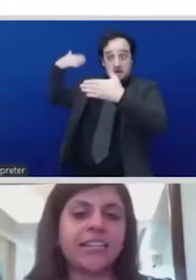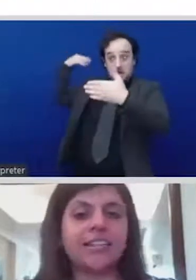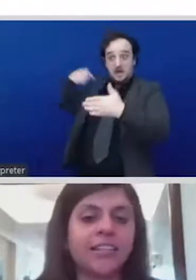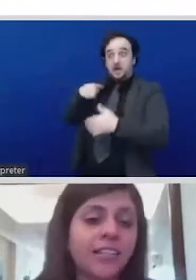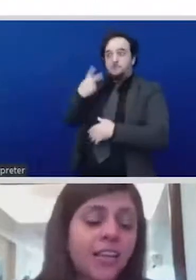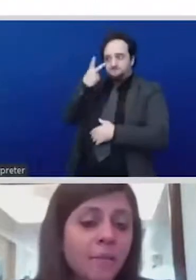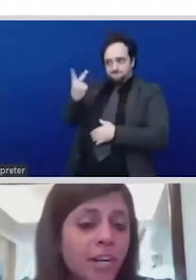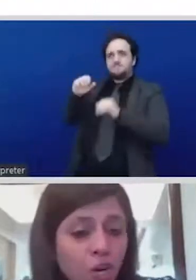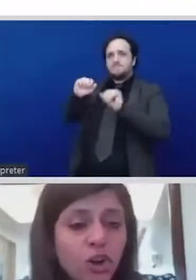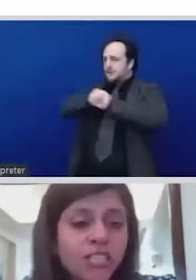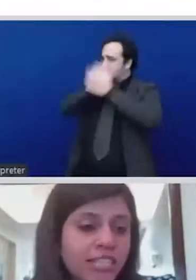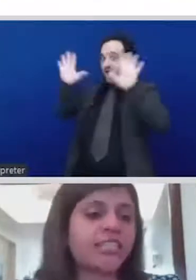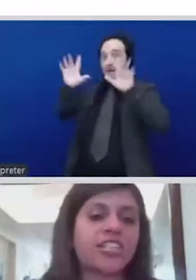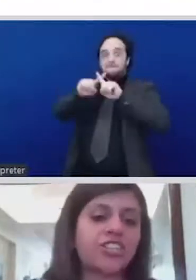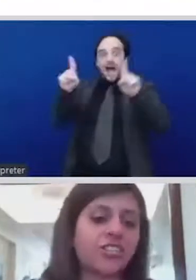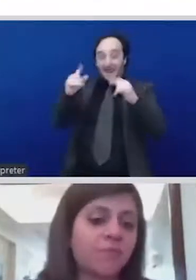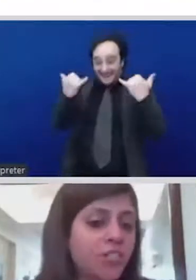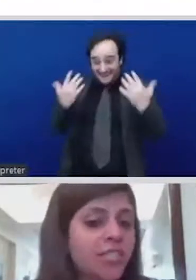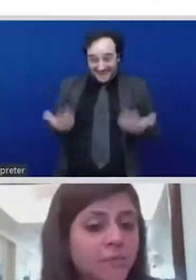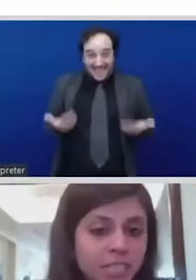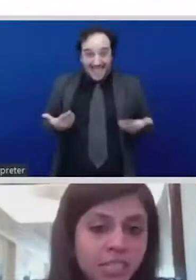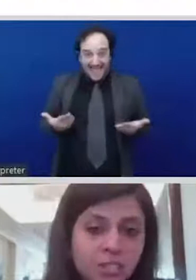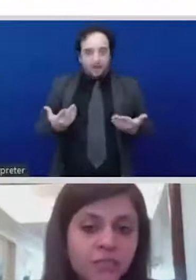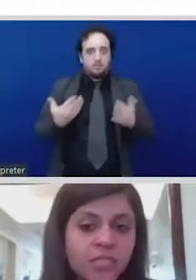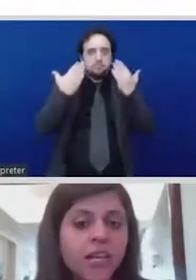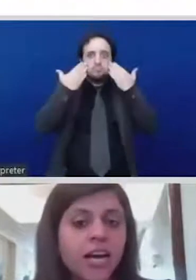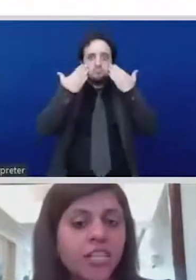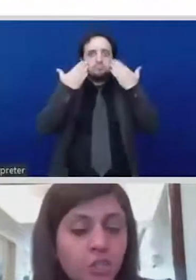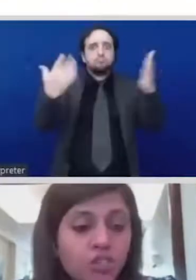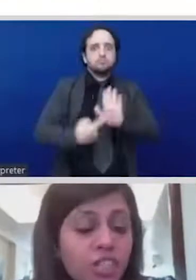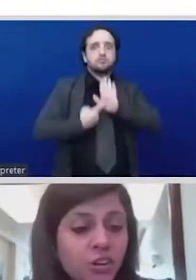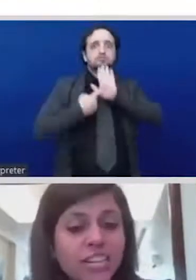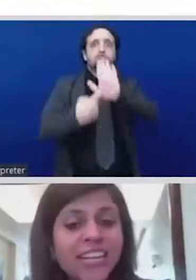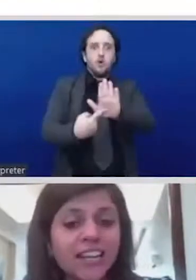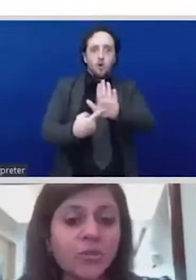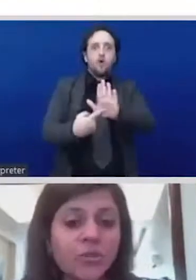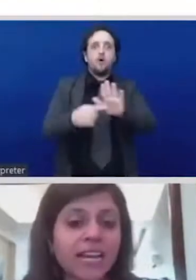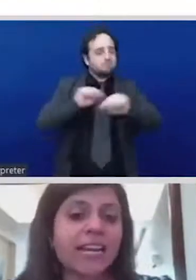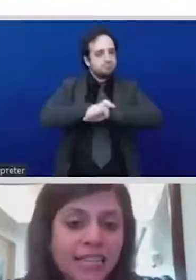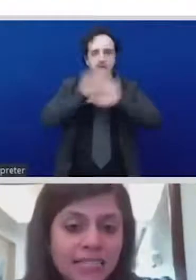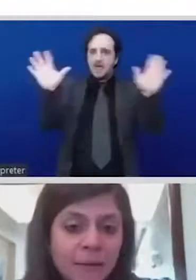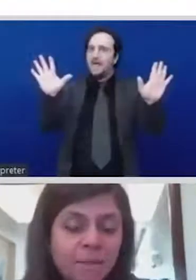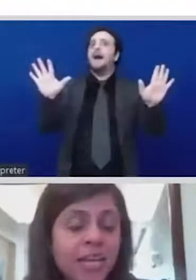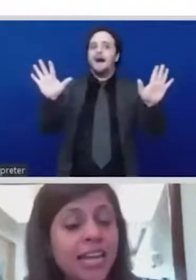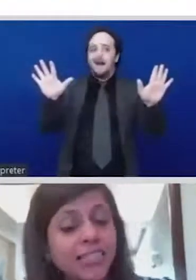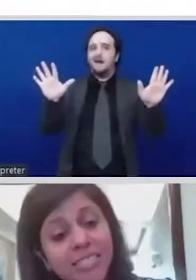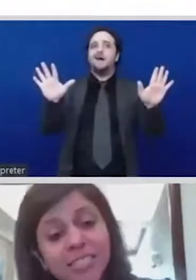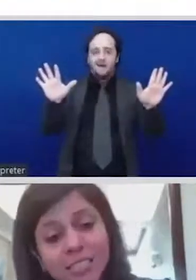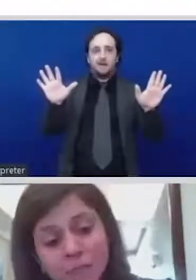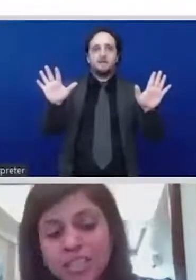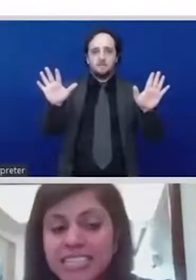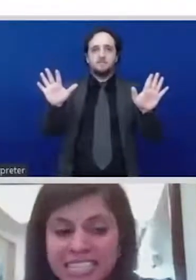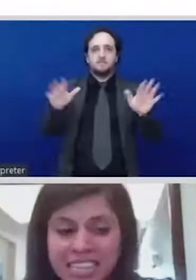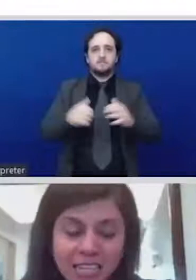identities but our laws legislations and policy prescriptions are usually not geared to recognize them and this is